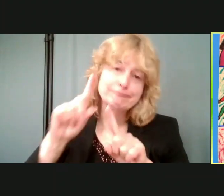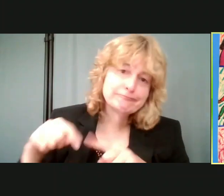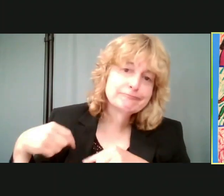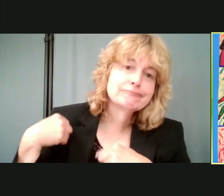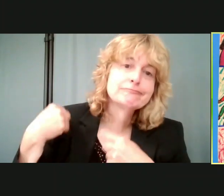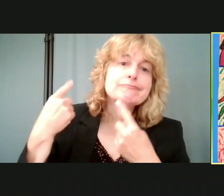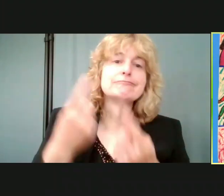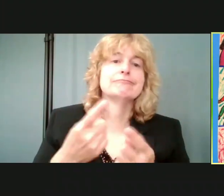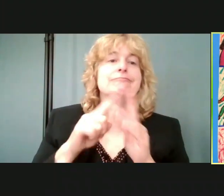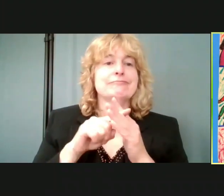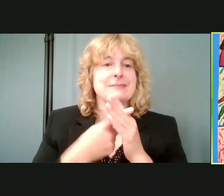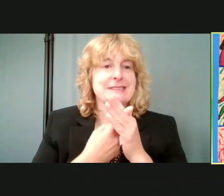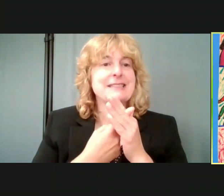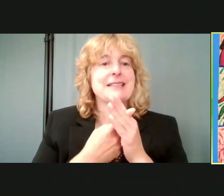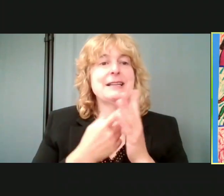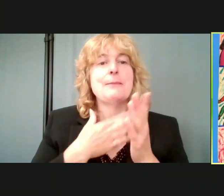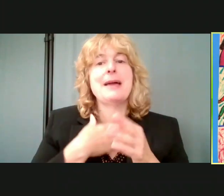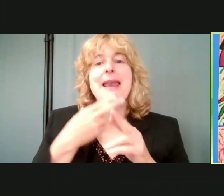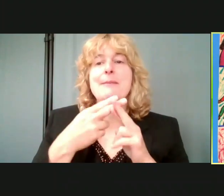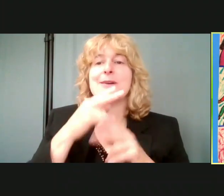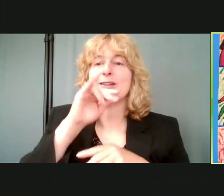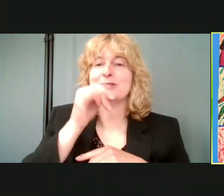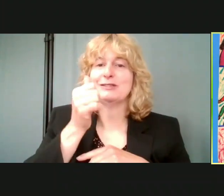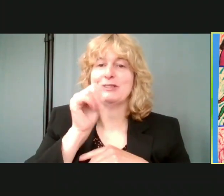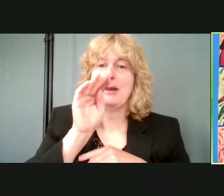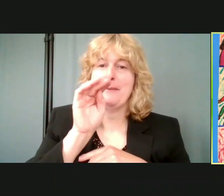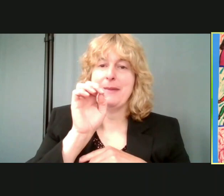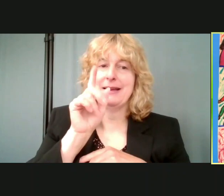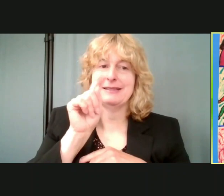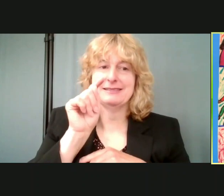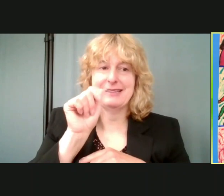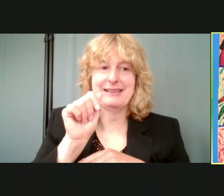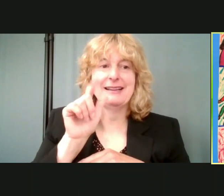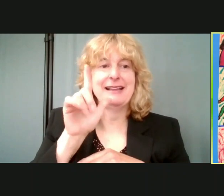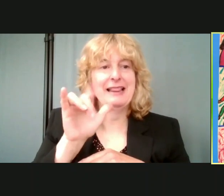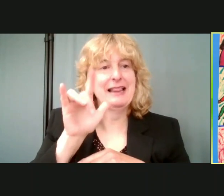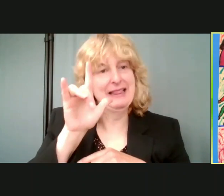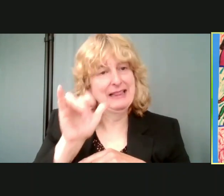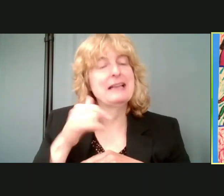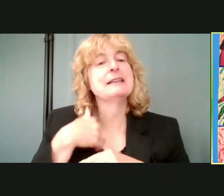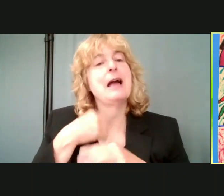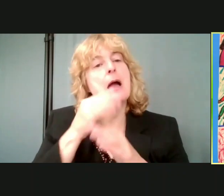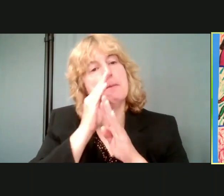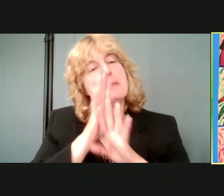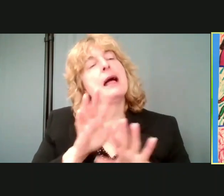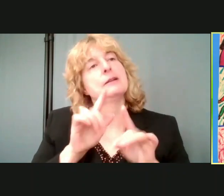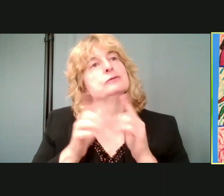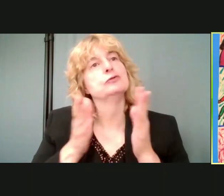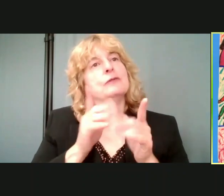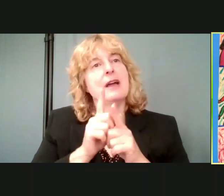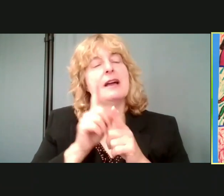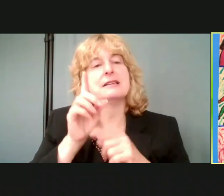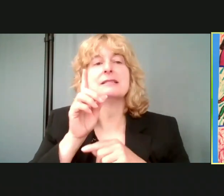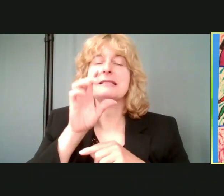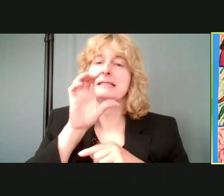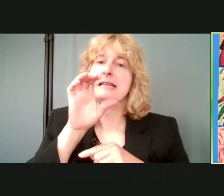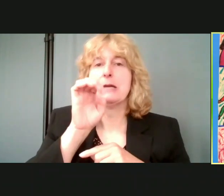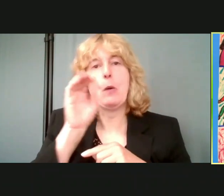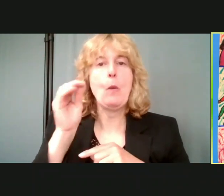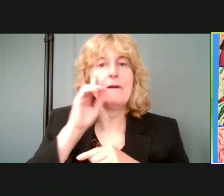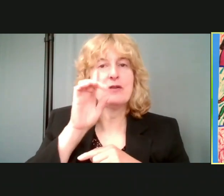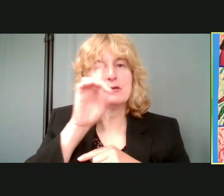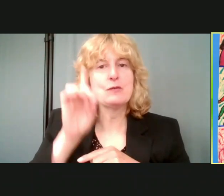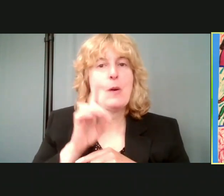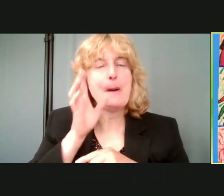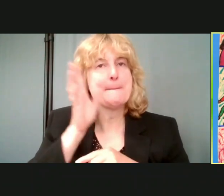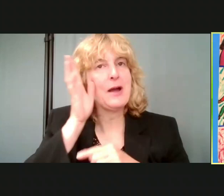and I am just so blessed to serve as the CEO of the Detroit Parent Network. I'm a Detroiter. I'm a